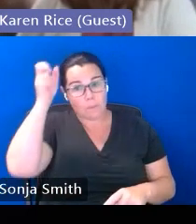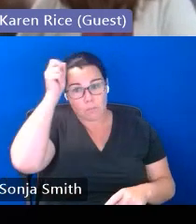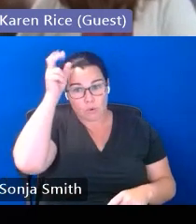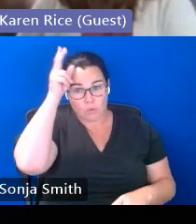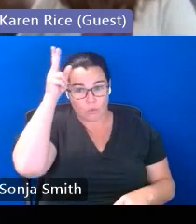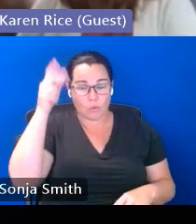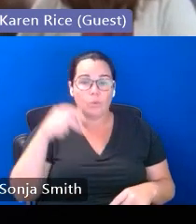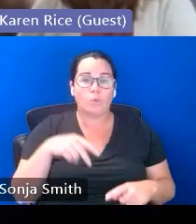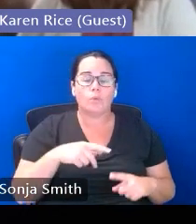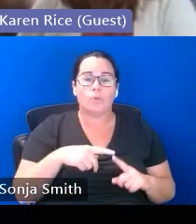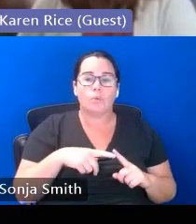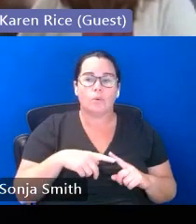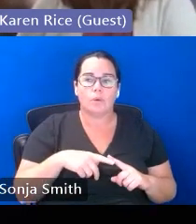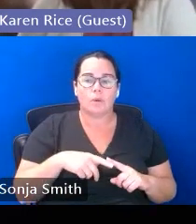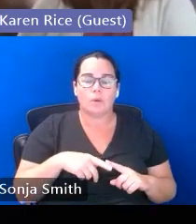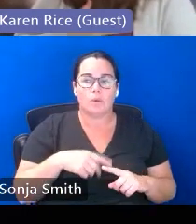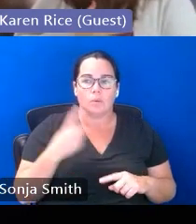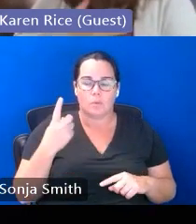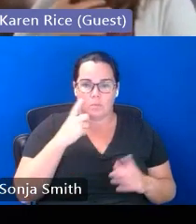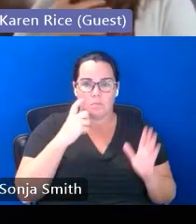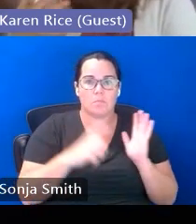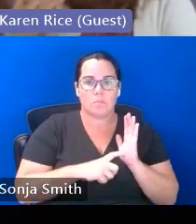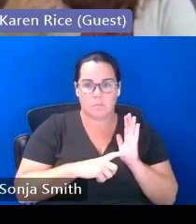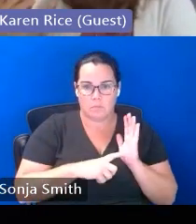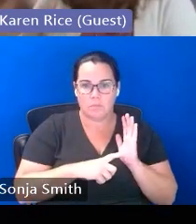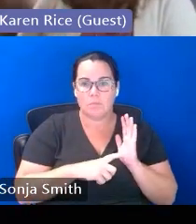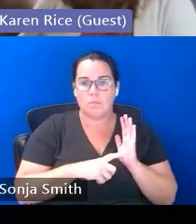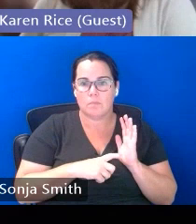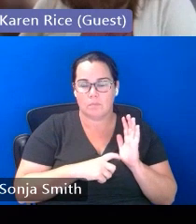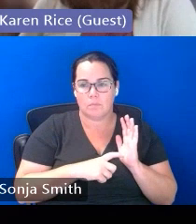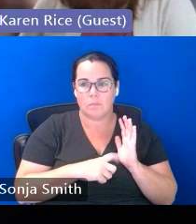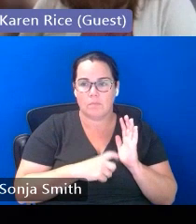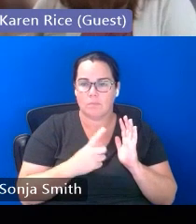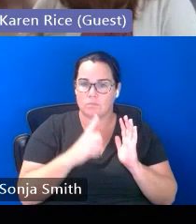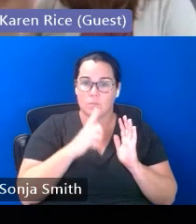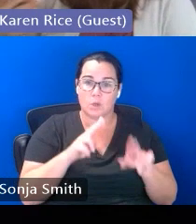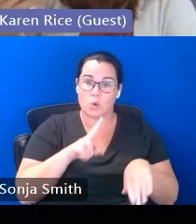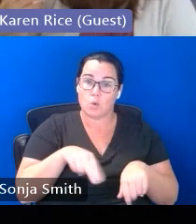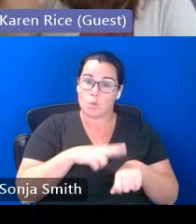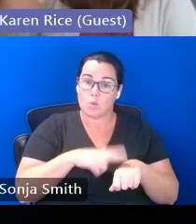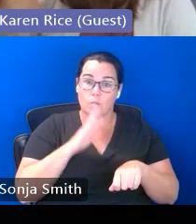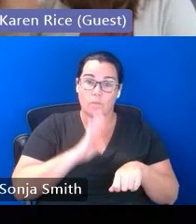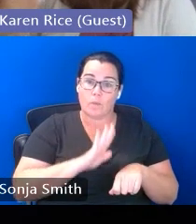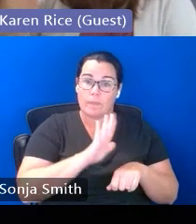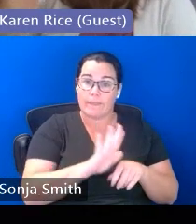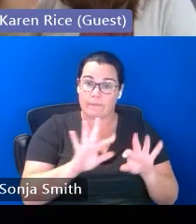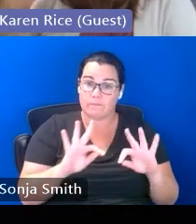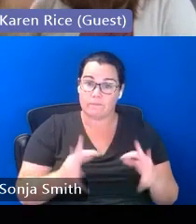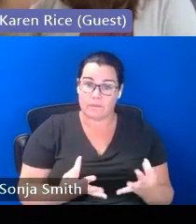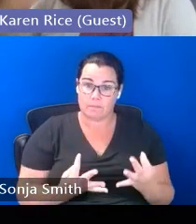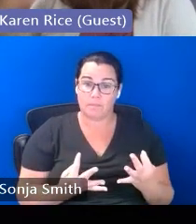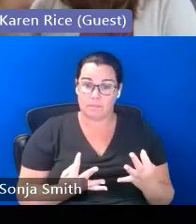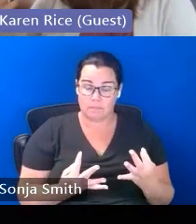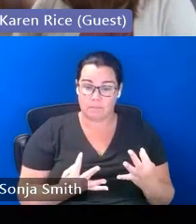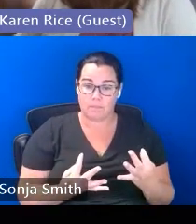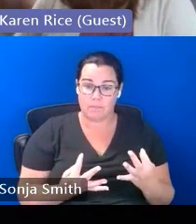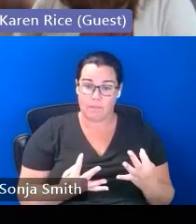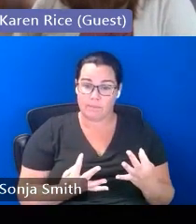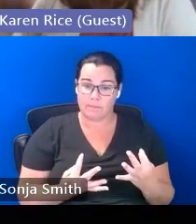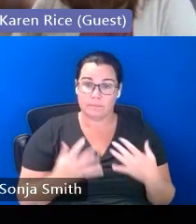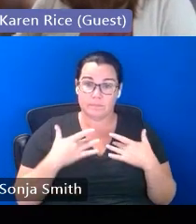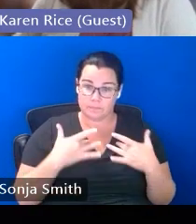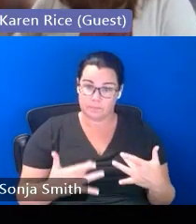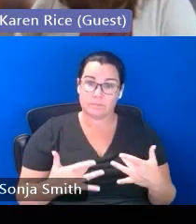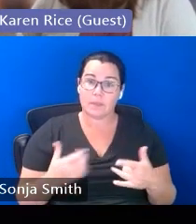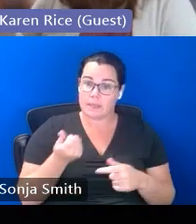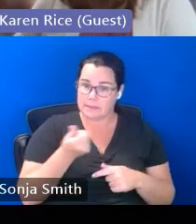one of the things that they um that's just very normal in their family situation is that they had a multi